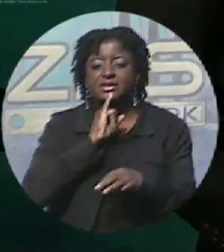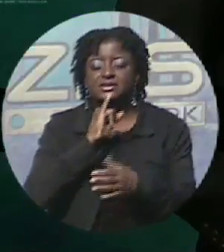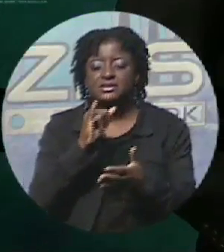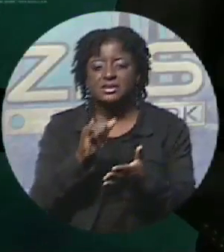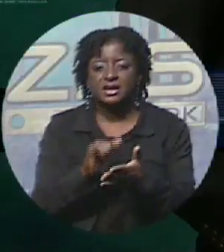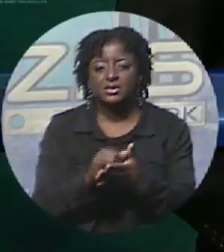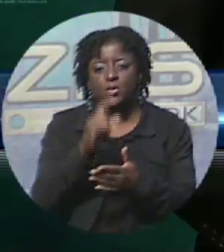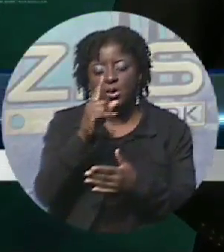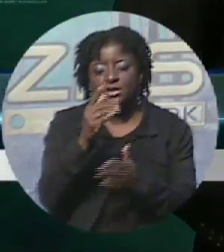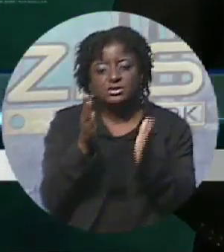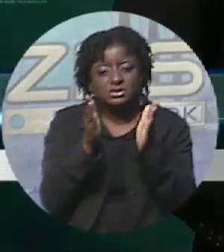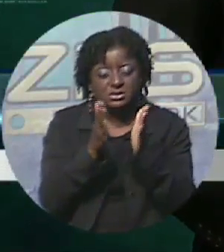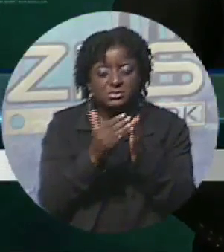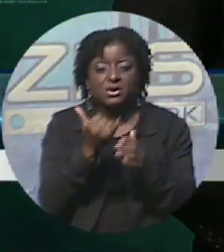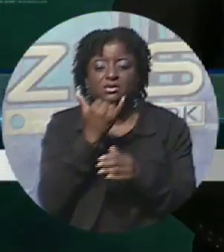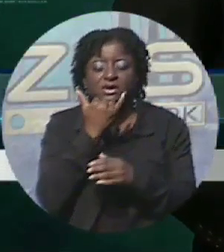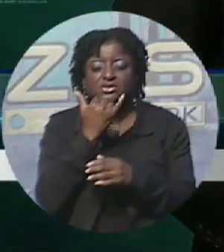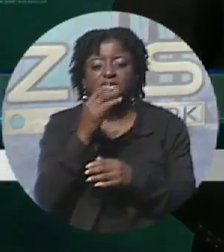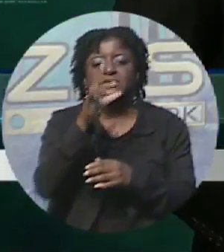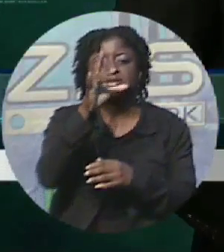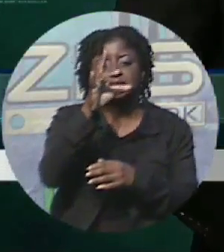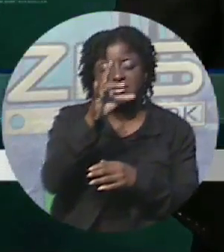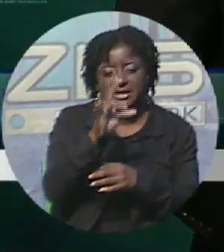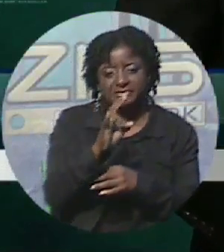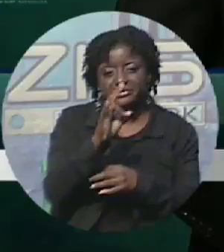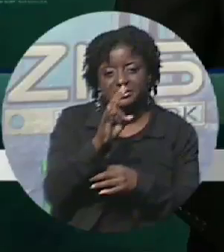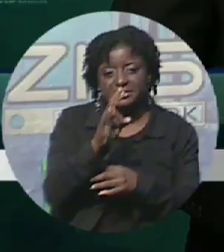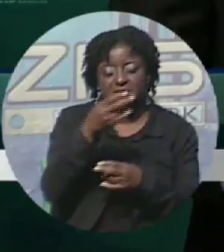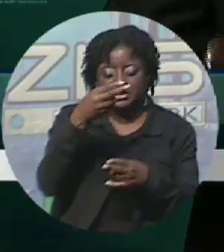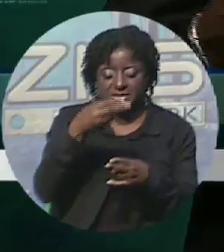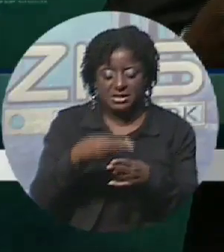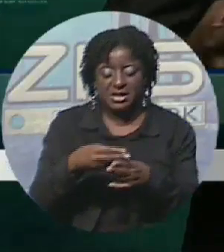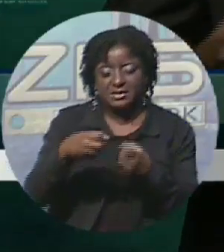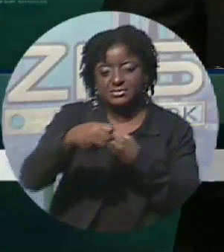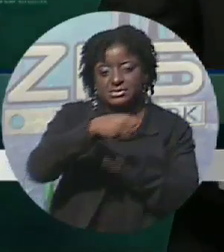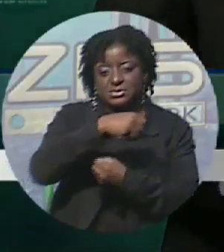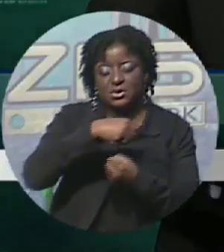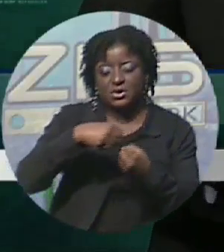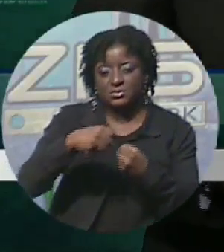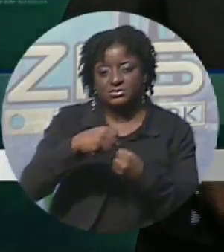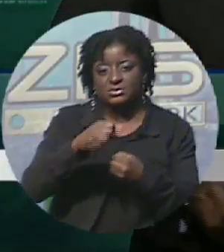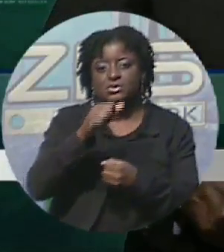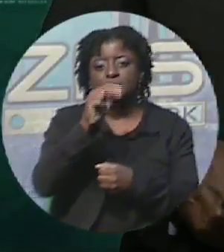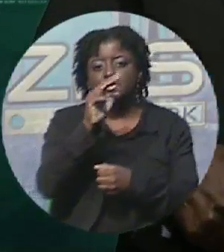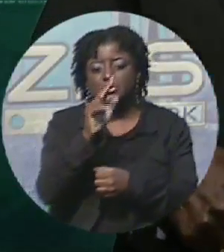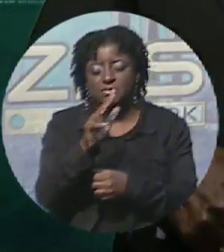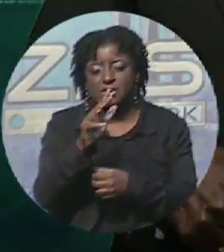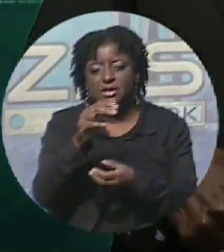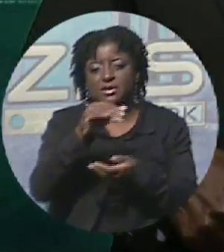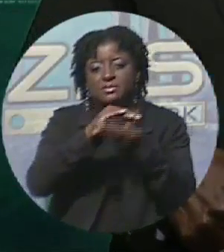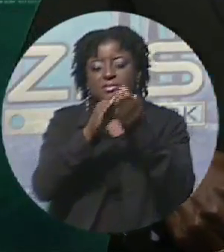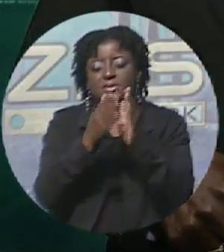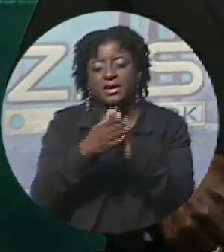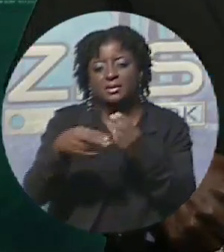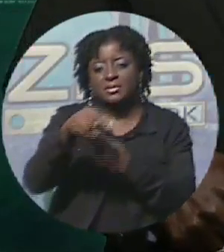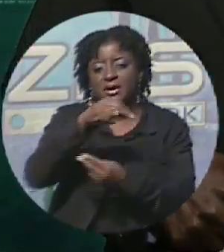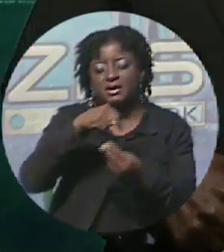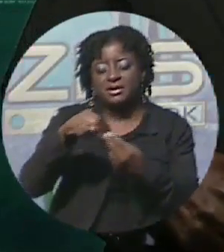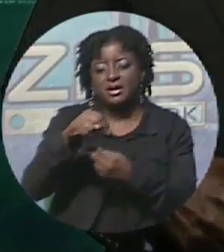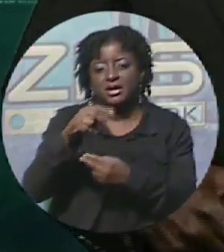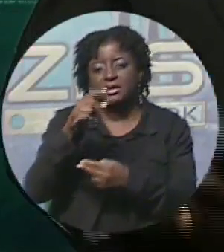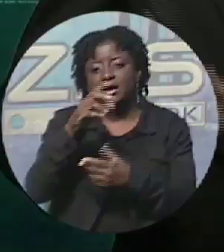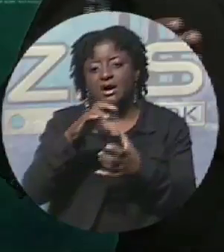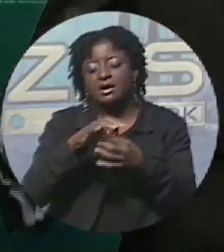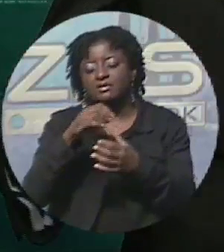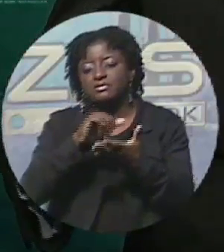small correction, Christopher. It's seven named storms we went through just before the news got. Three of those will become hurricanes, and out of those three, one a major